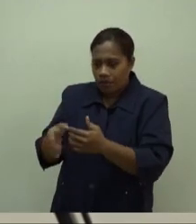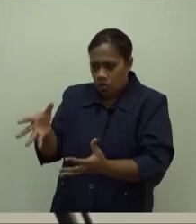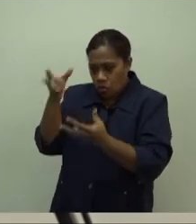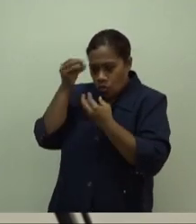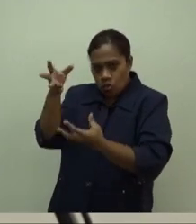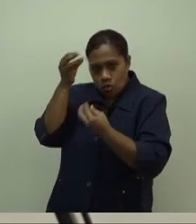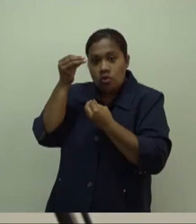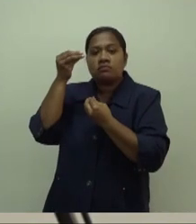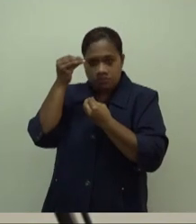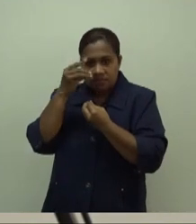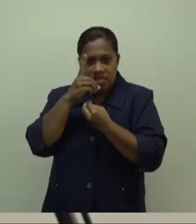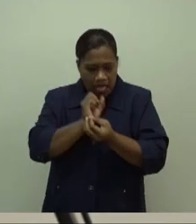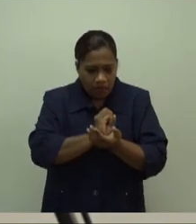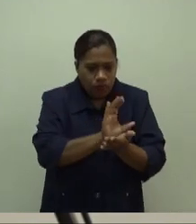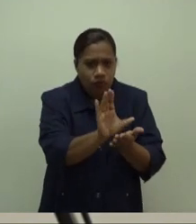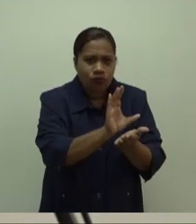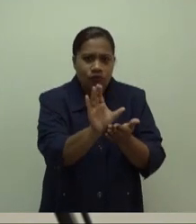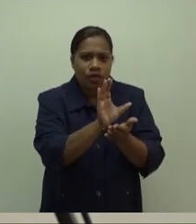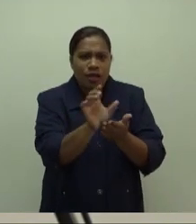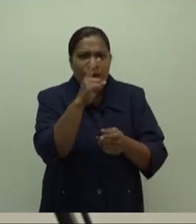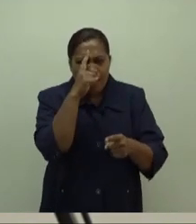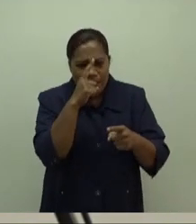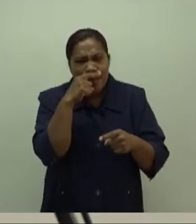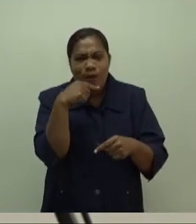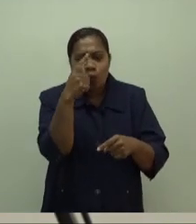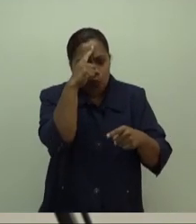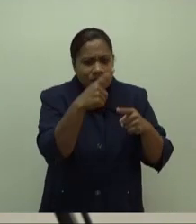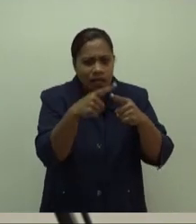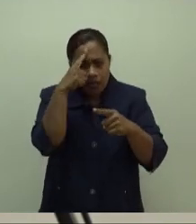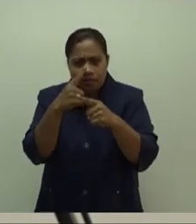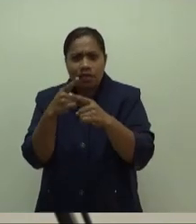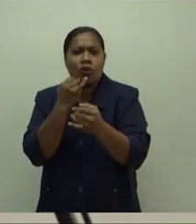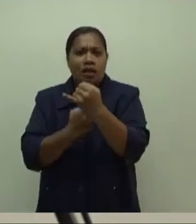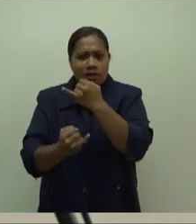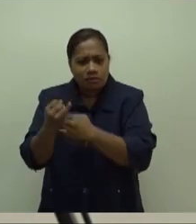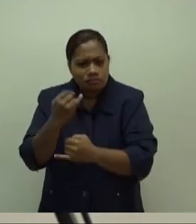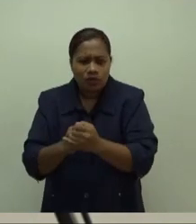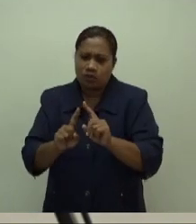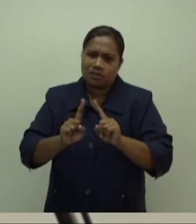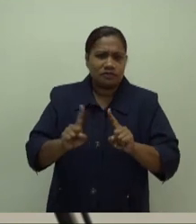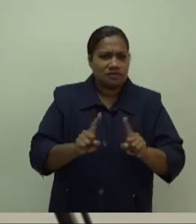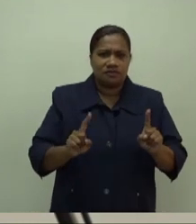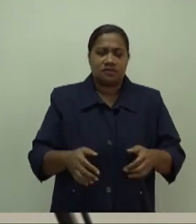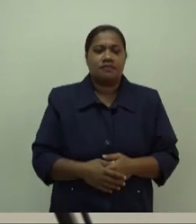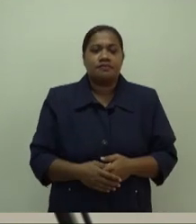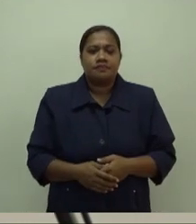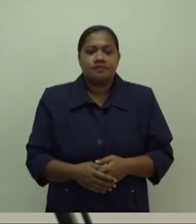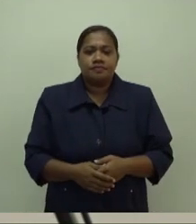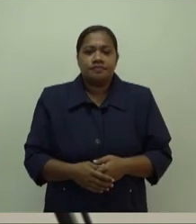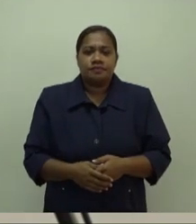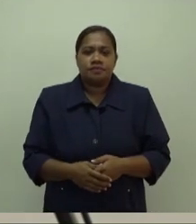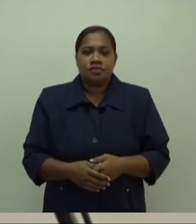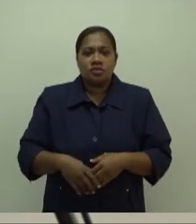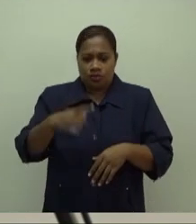and provide interventions appropriately. Together with NCDs, we've included programs to screen for and